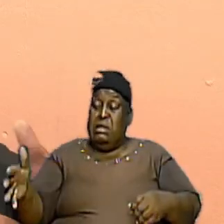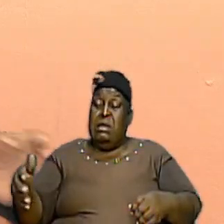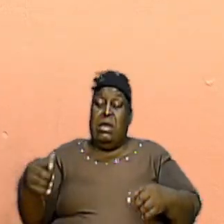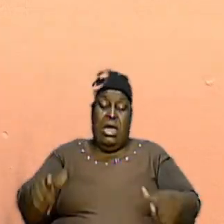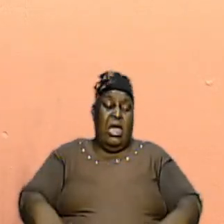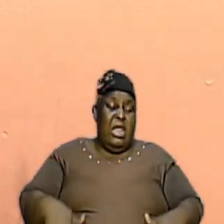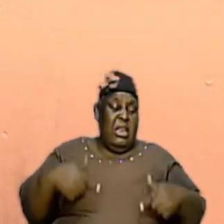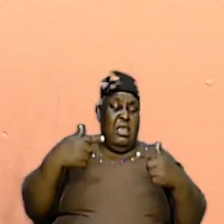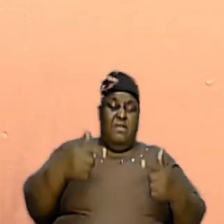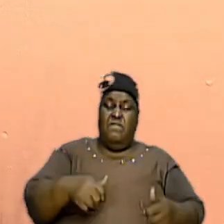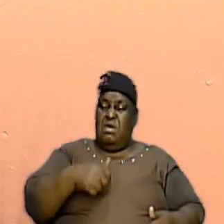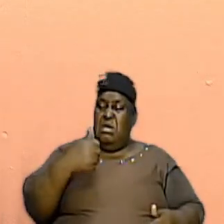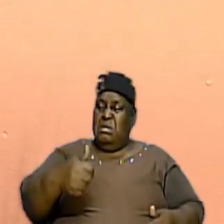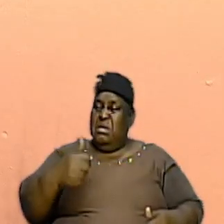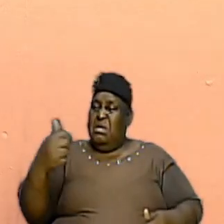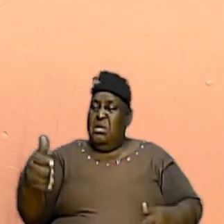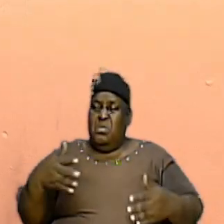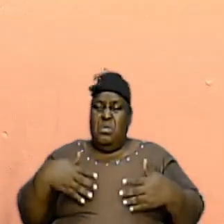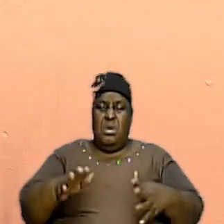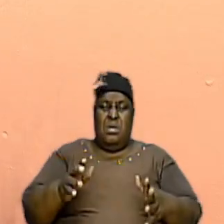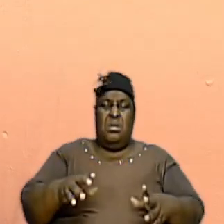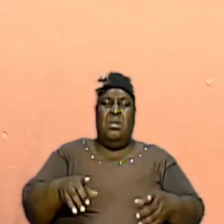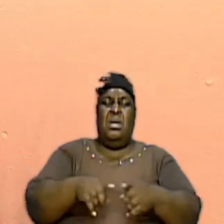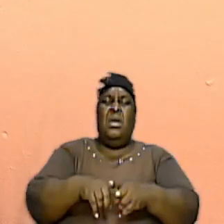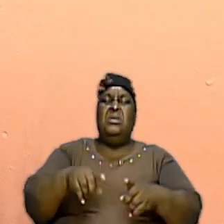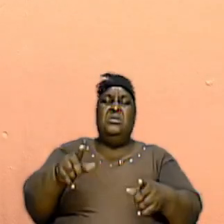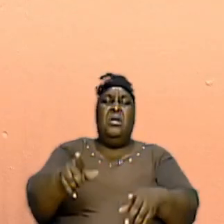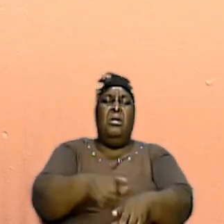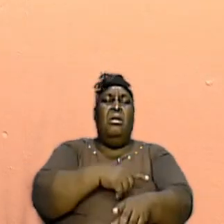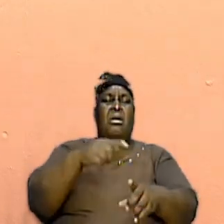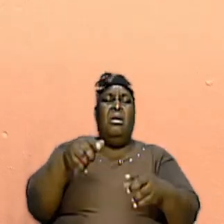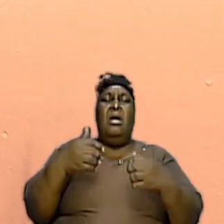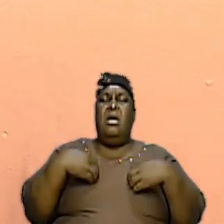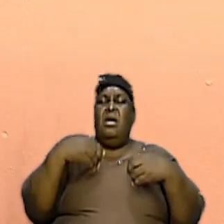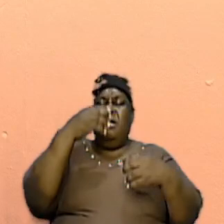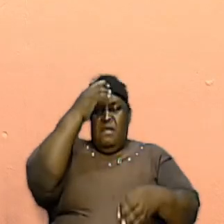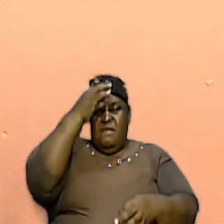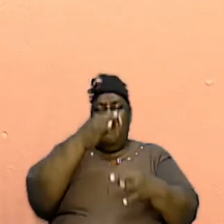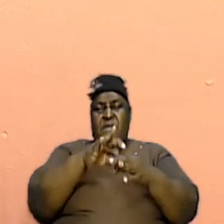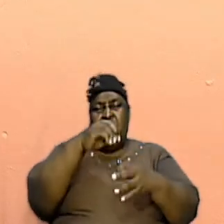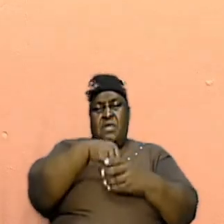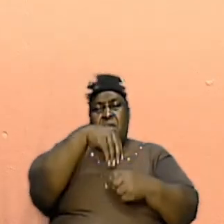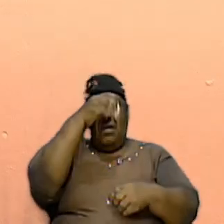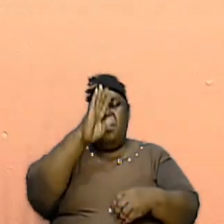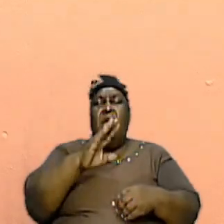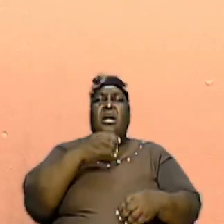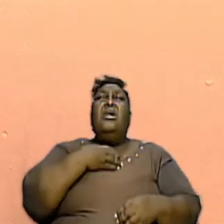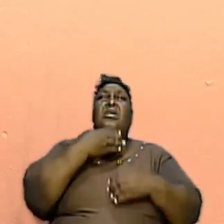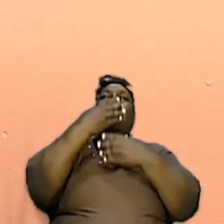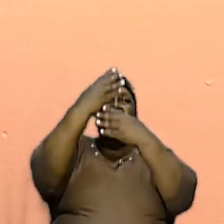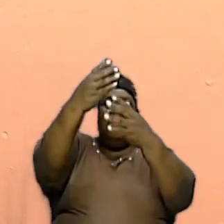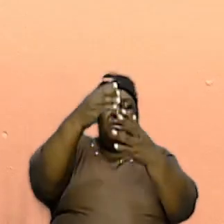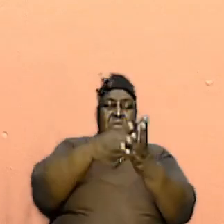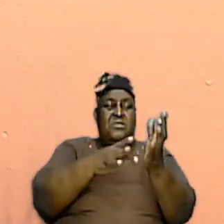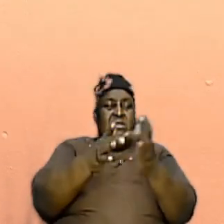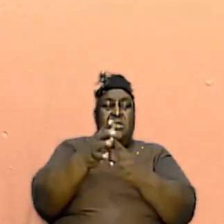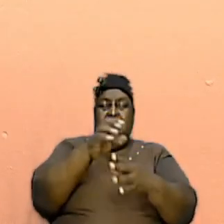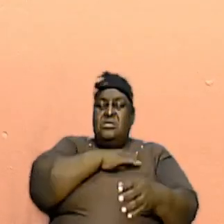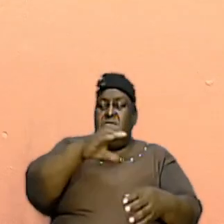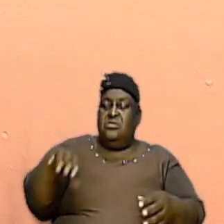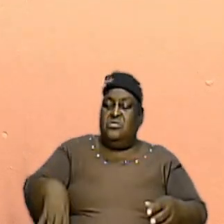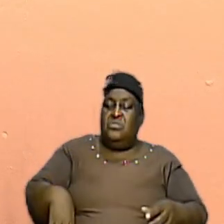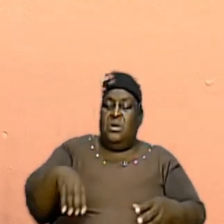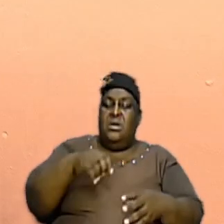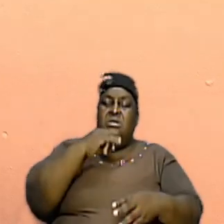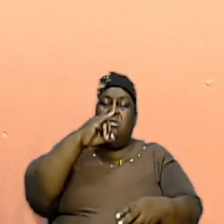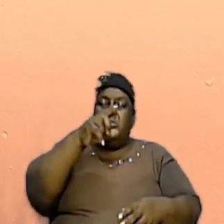any way so long as they have faith in God and have confessed that Jesus Christ is Lord. Because people have made